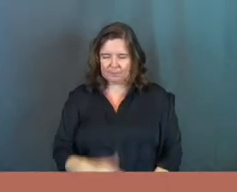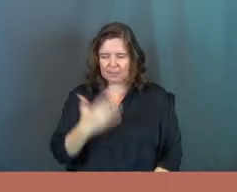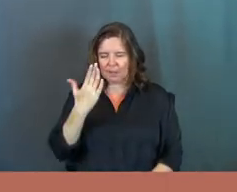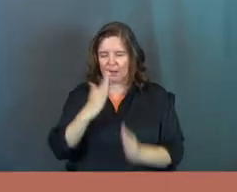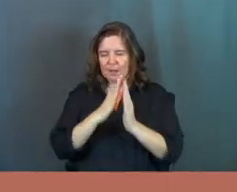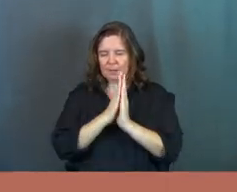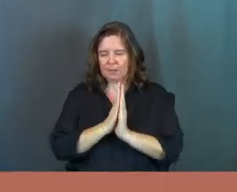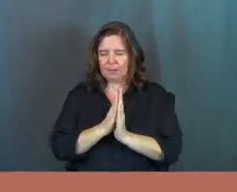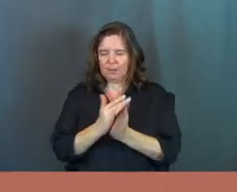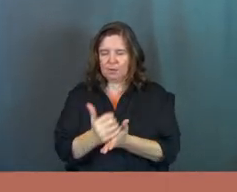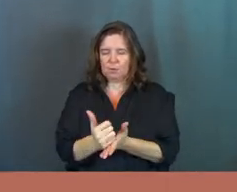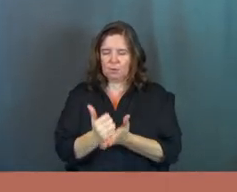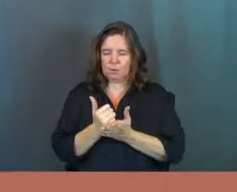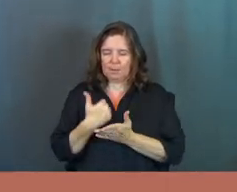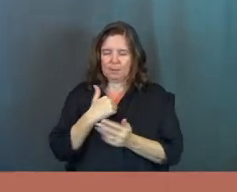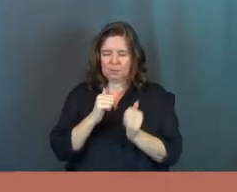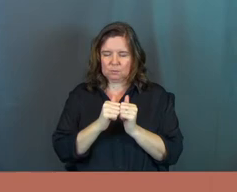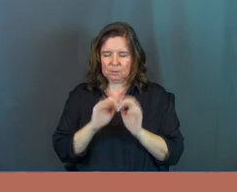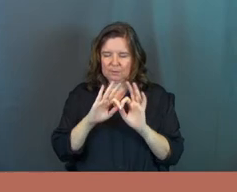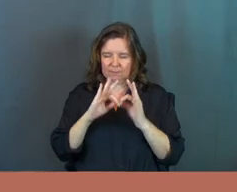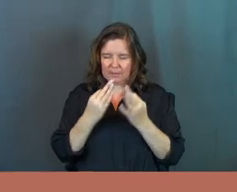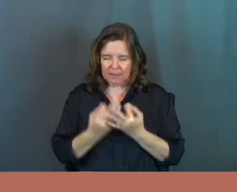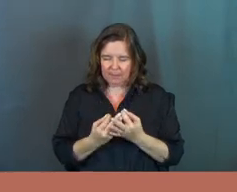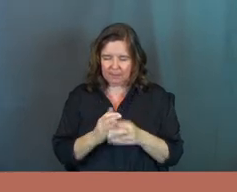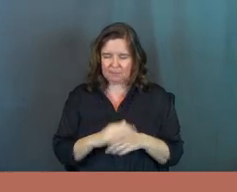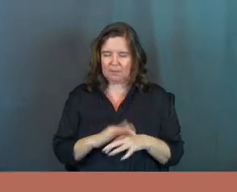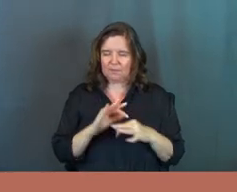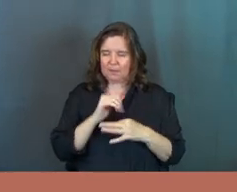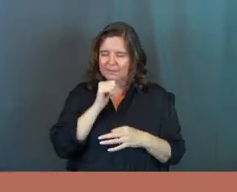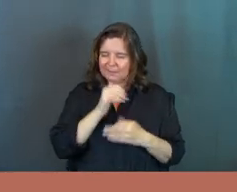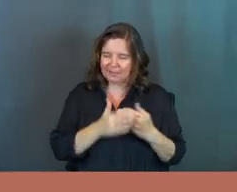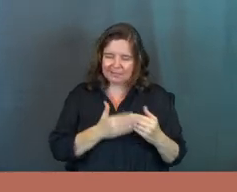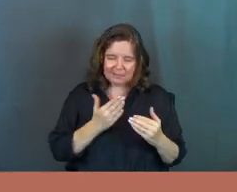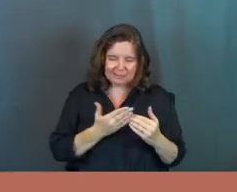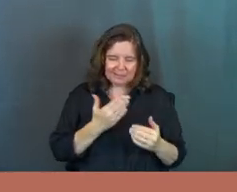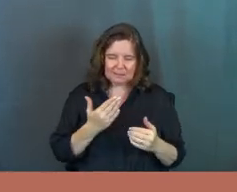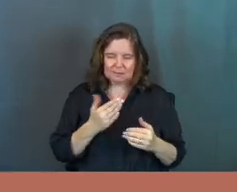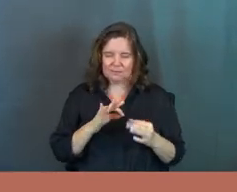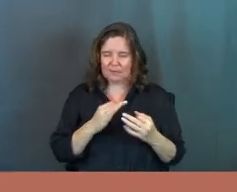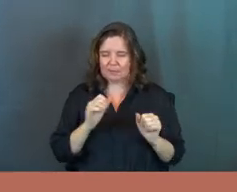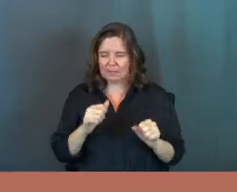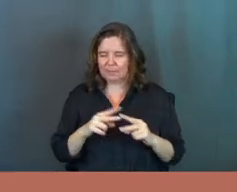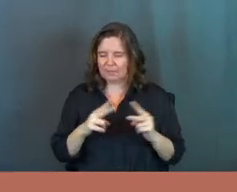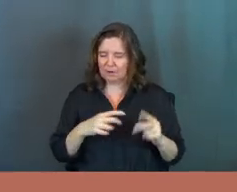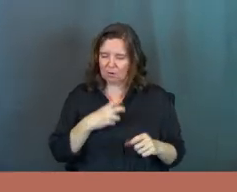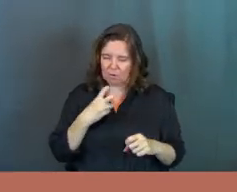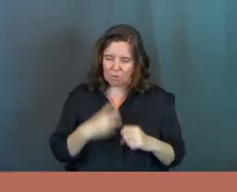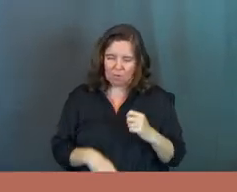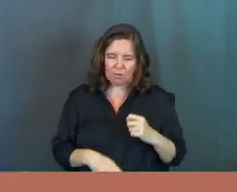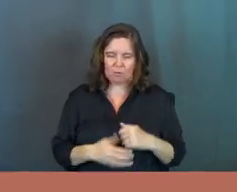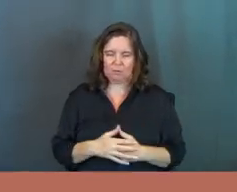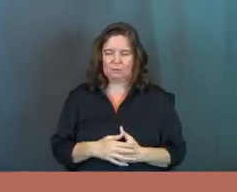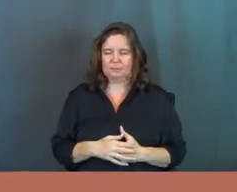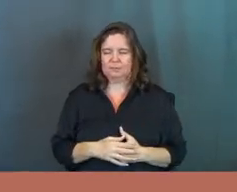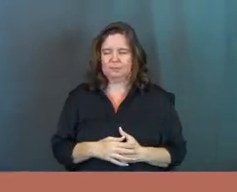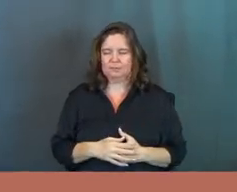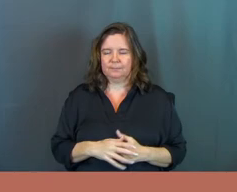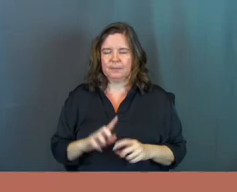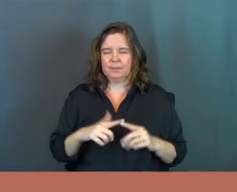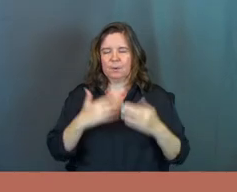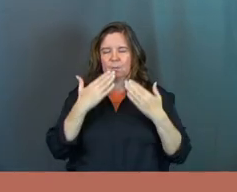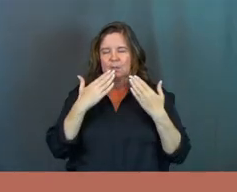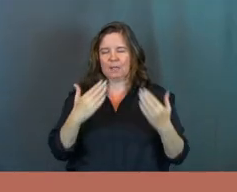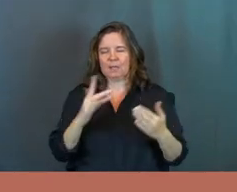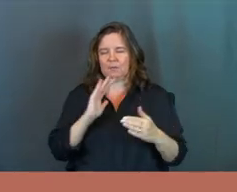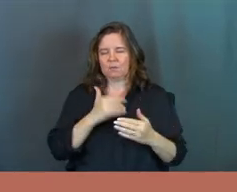God, I pray that you just help us with family. Family is not easy all the time, God. Family can be very, very hard. But